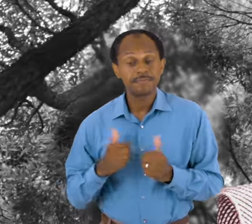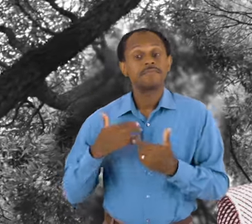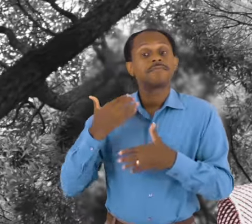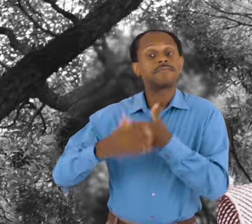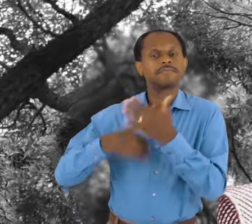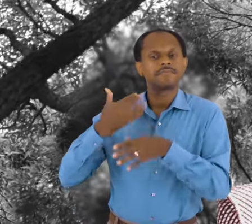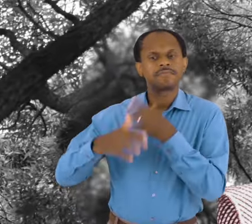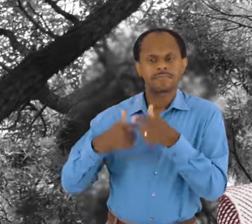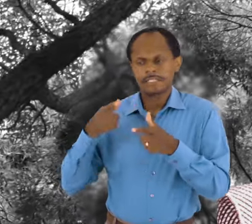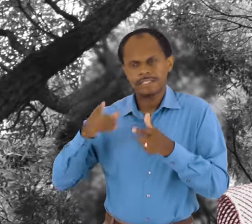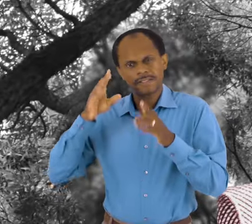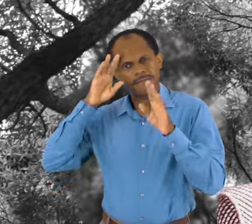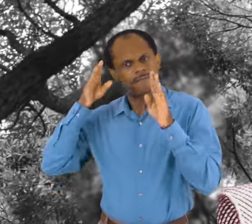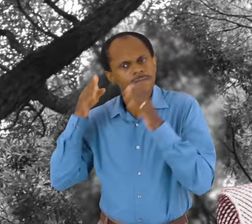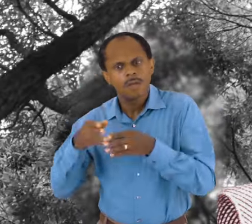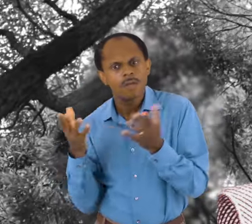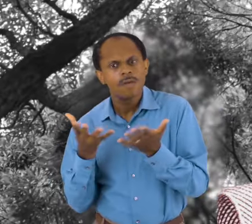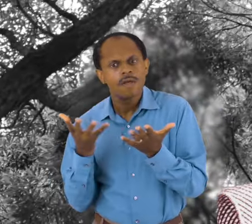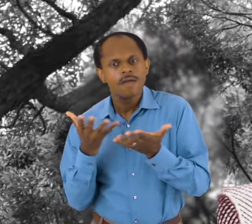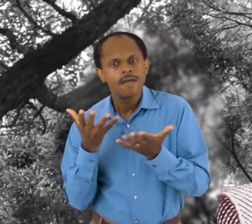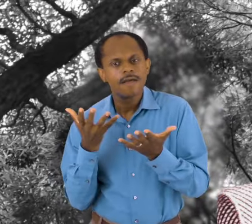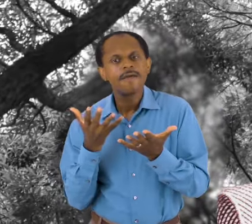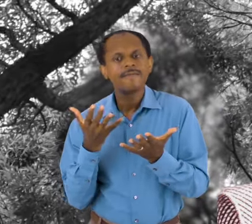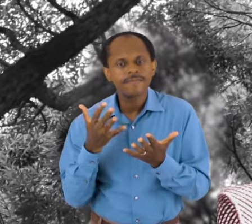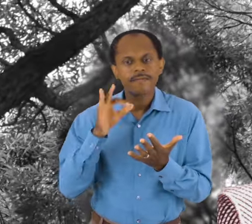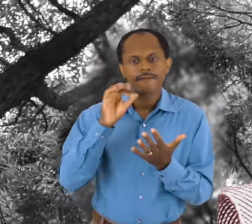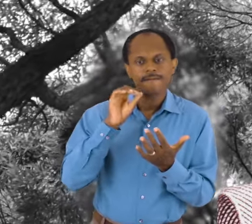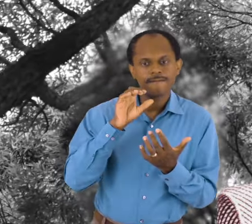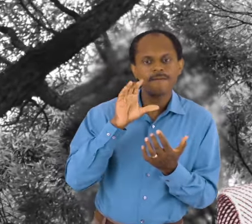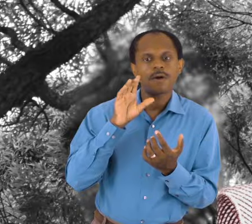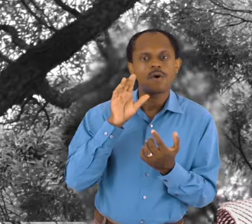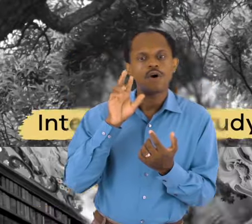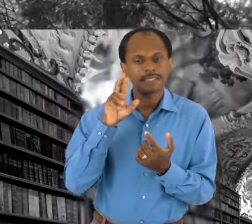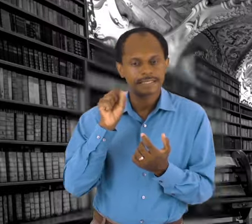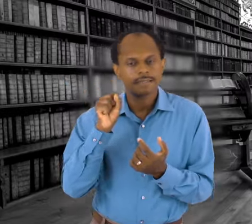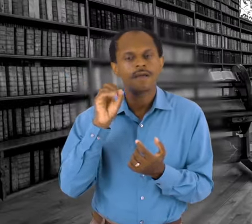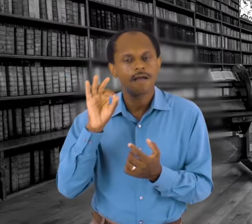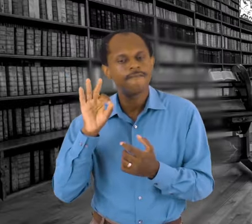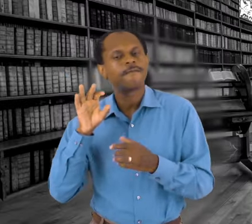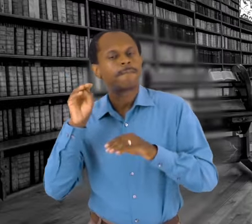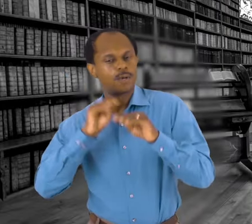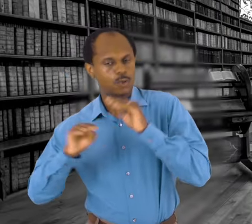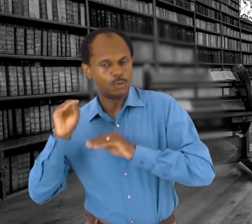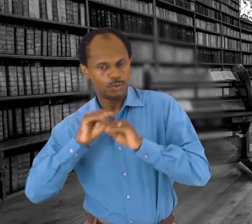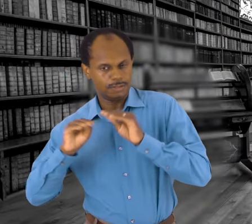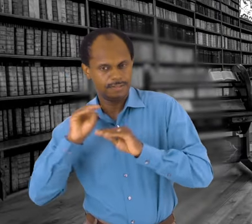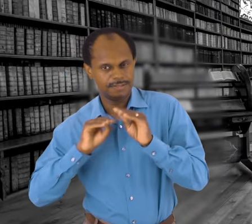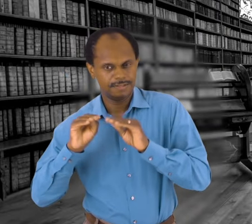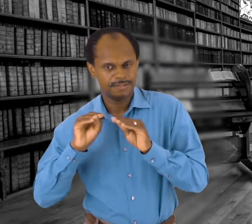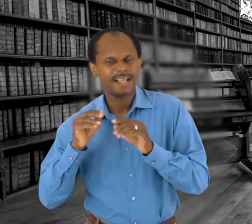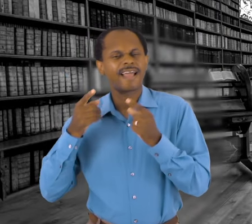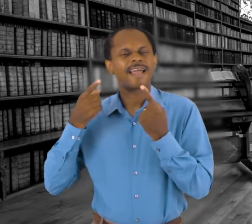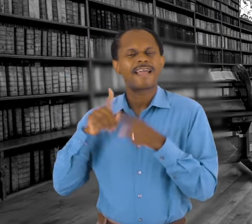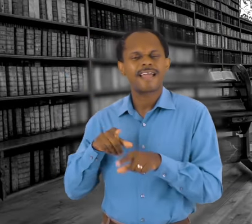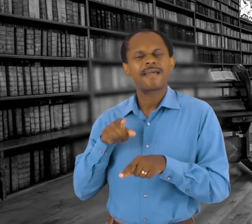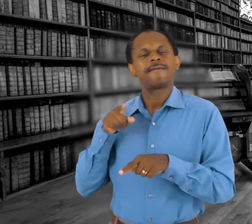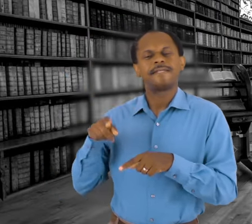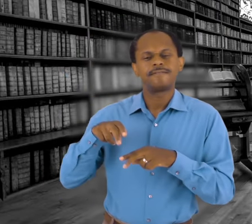especially interested in studying forces of motion. One day, while he was teaching,